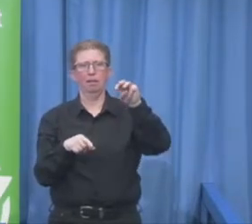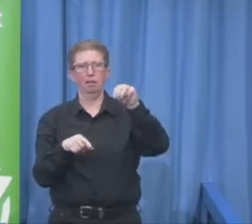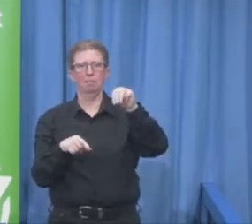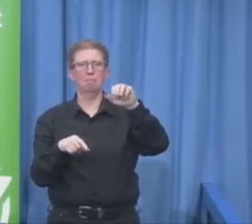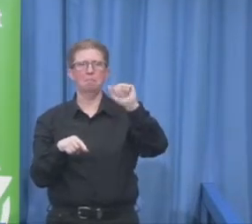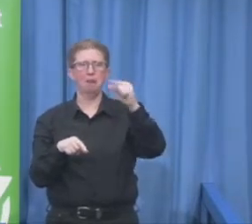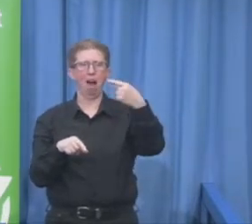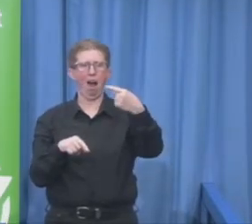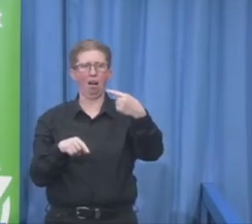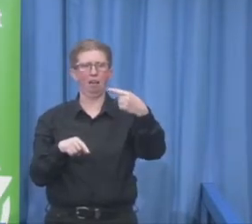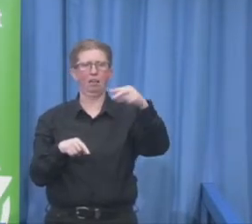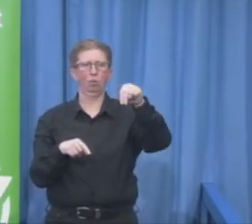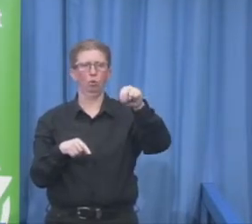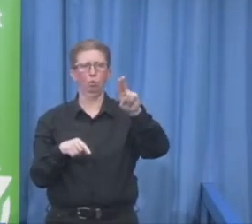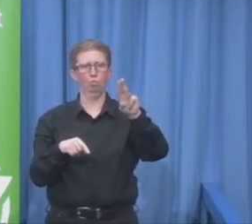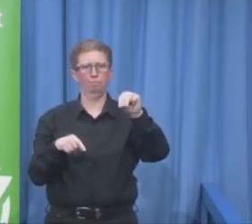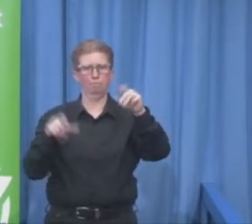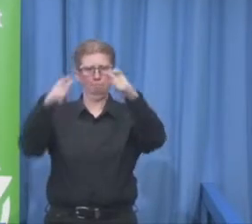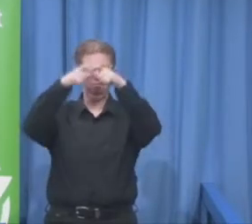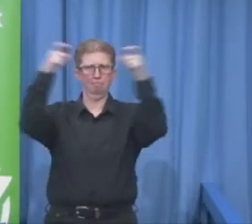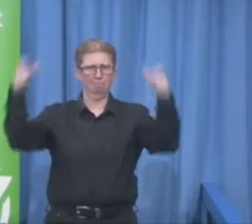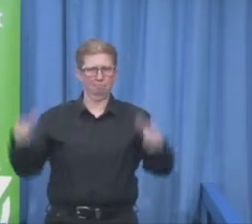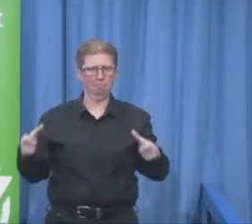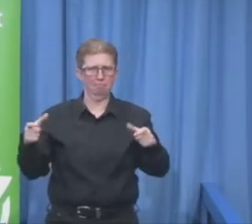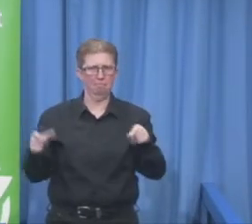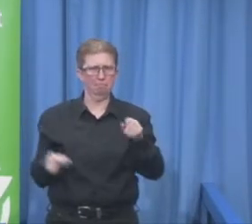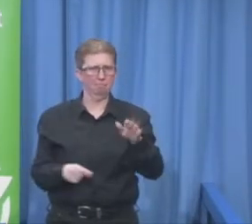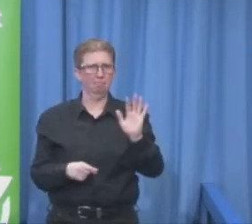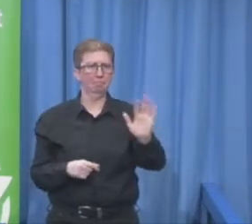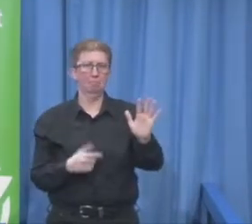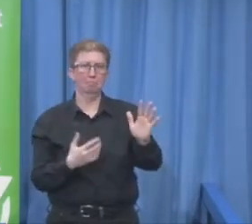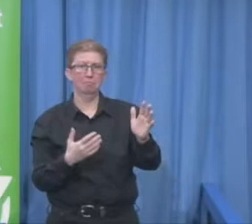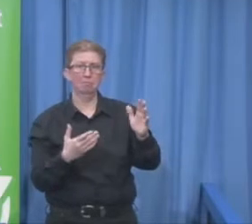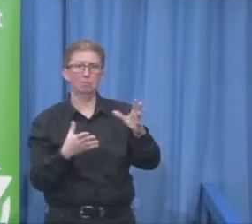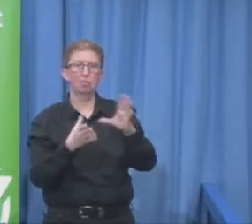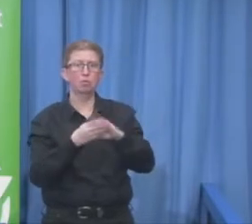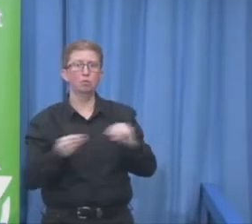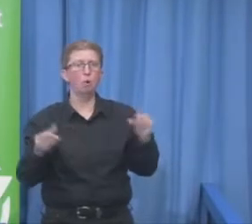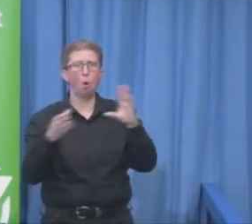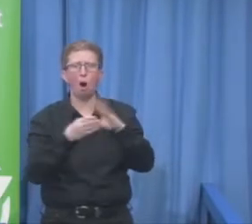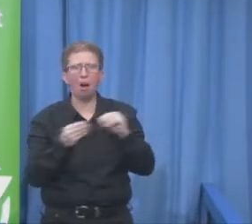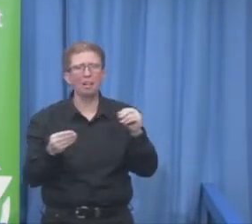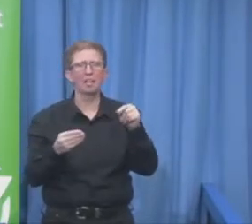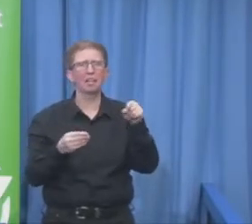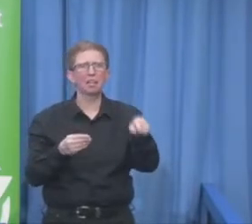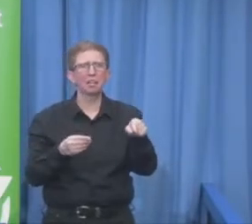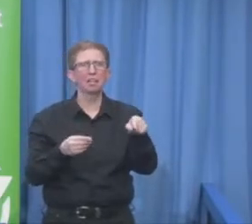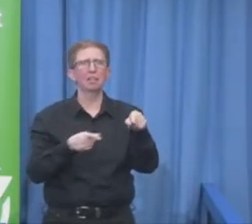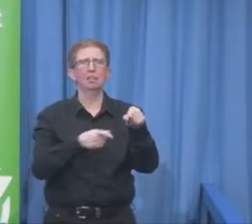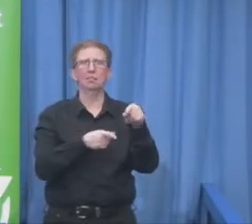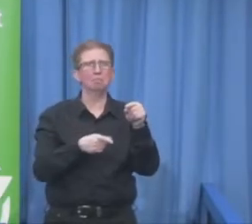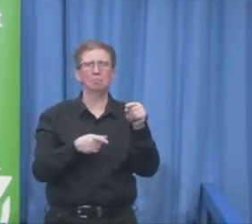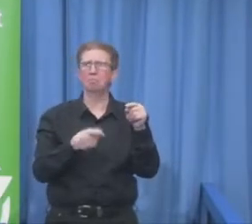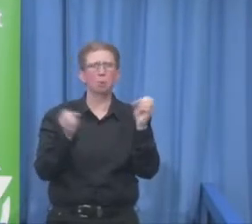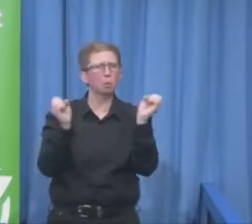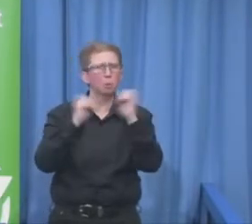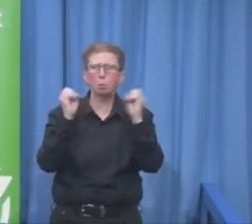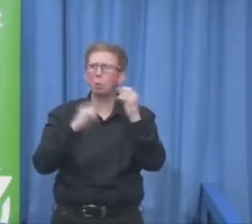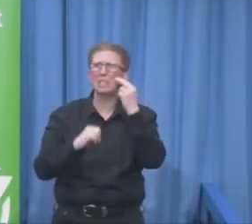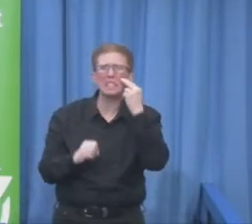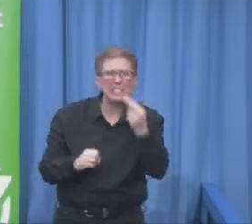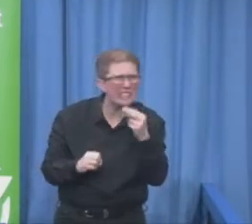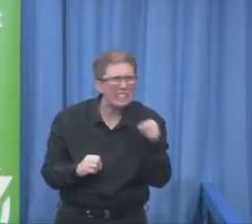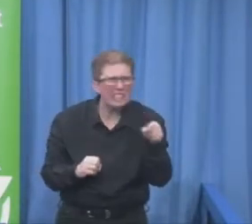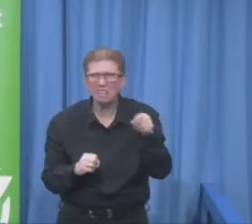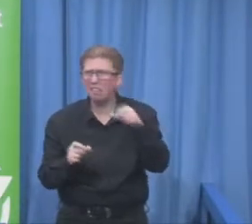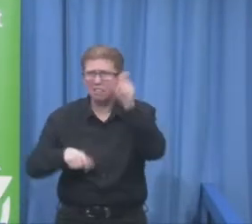story was not being told about people with disabilities entering the workplace. And Susan really liked the